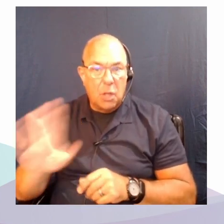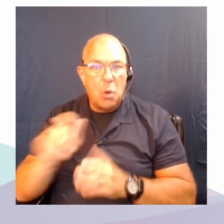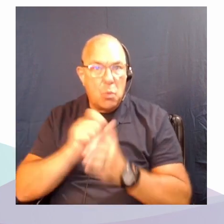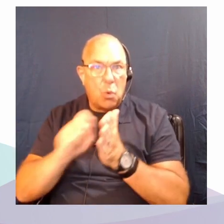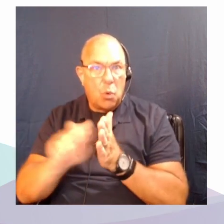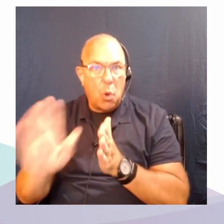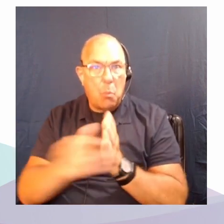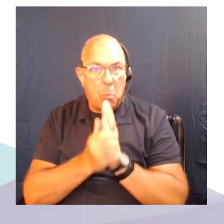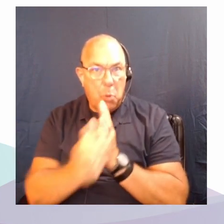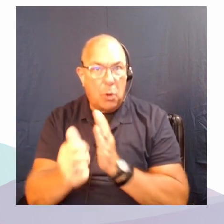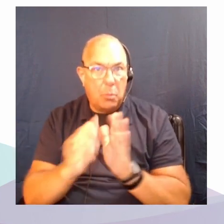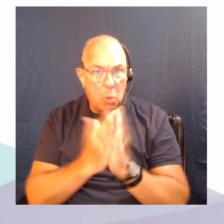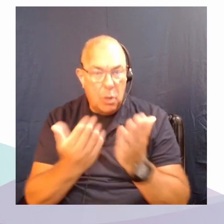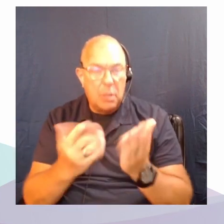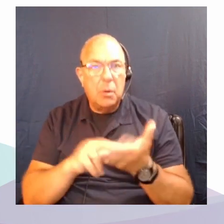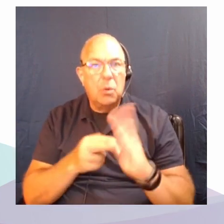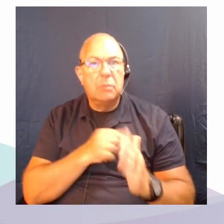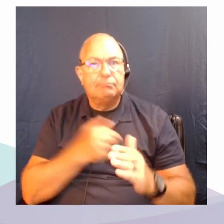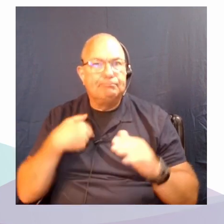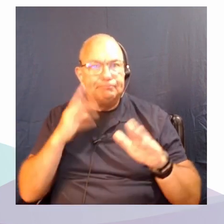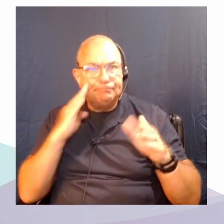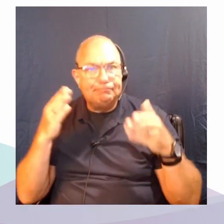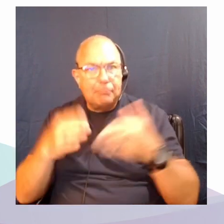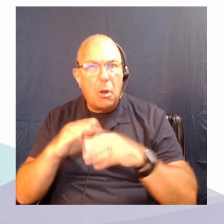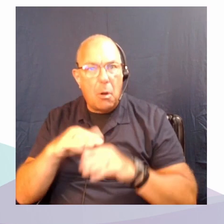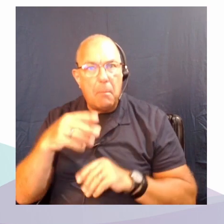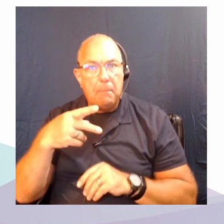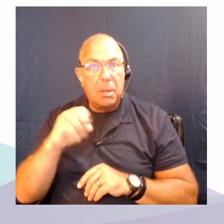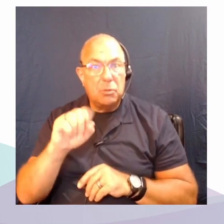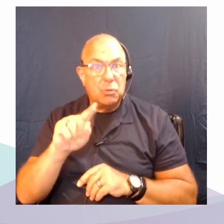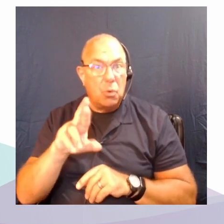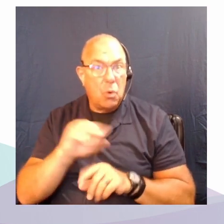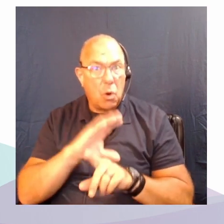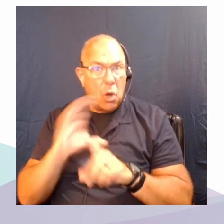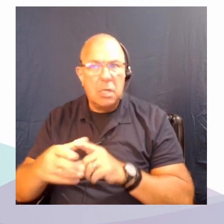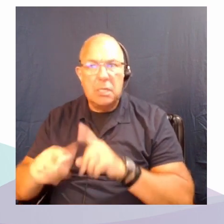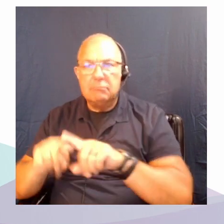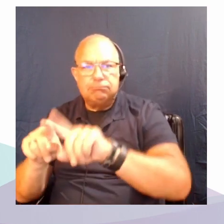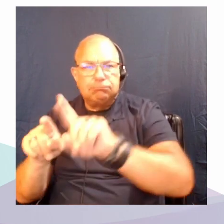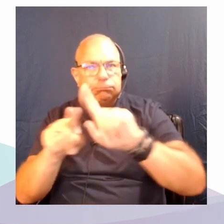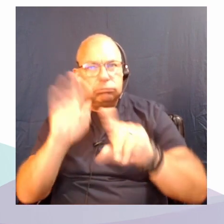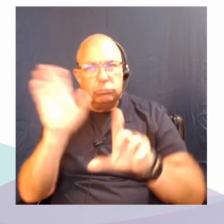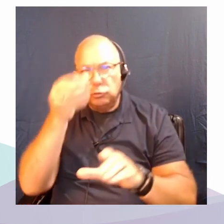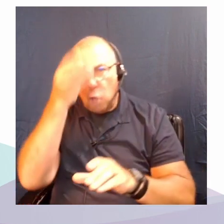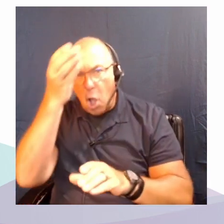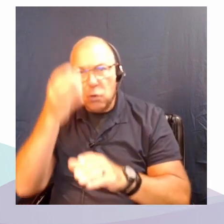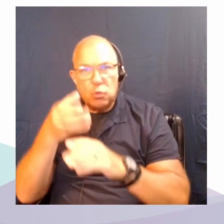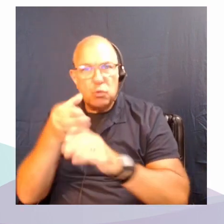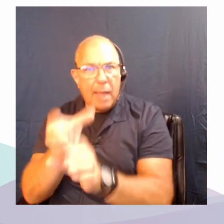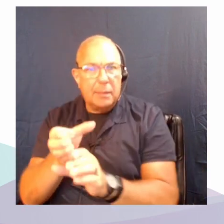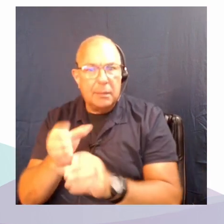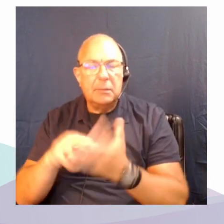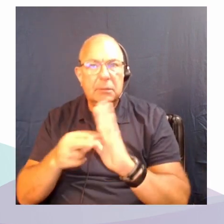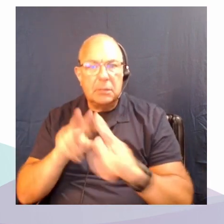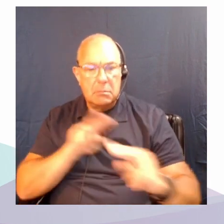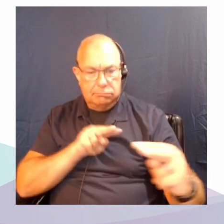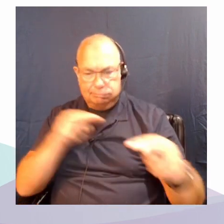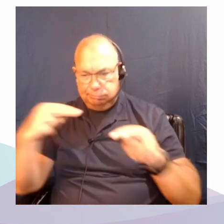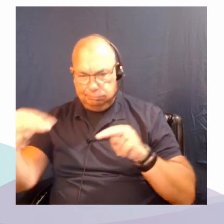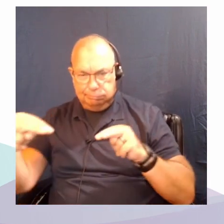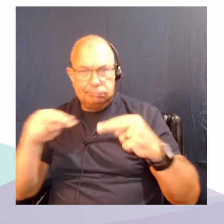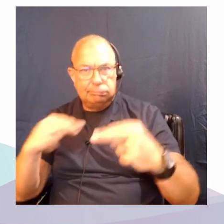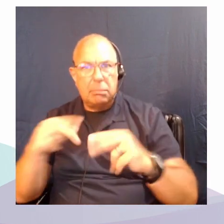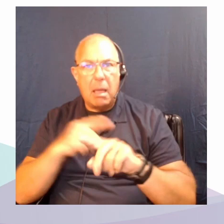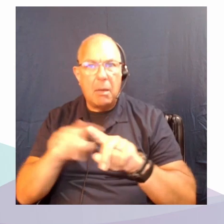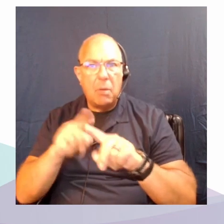on petro-cultures to, you know, different forms of knowledge creation, different ways of knowing and different ways of mobilizing knowledge